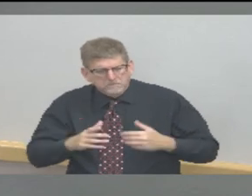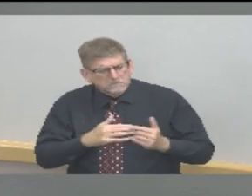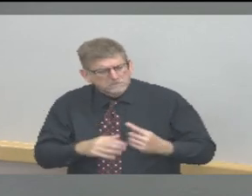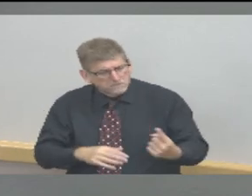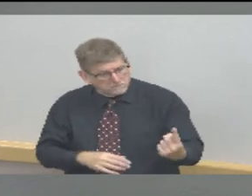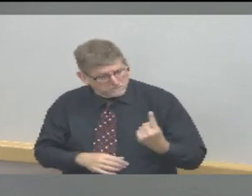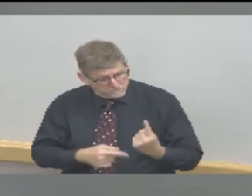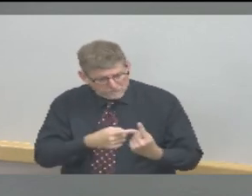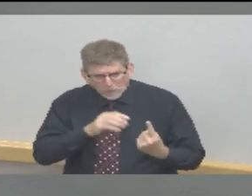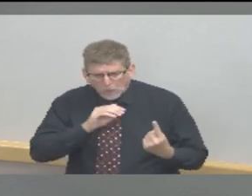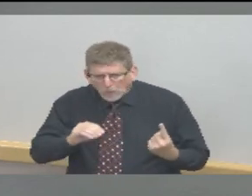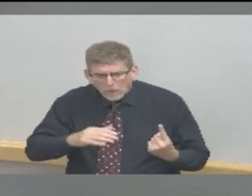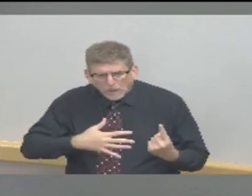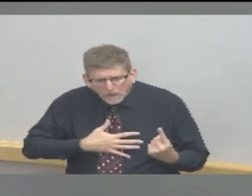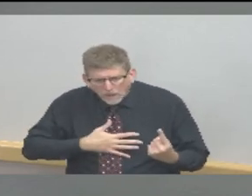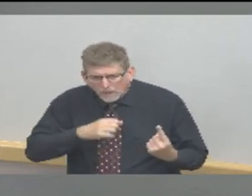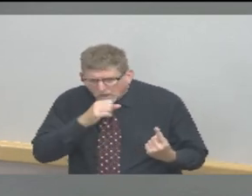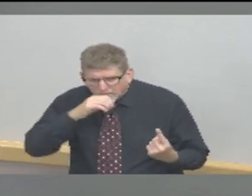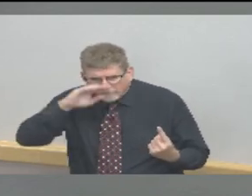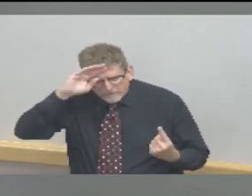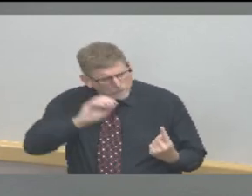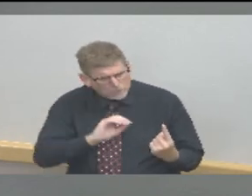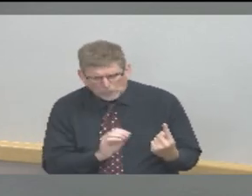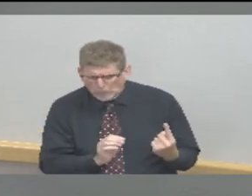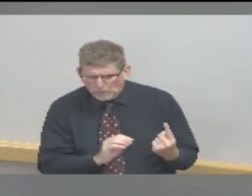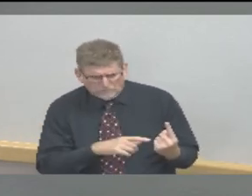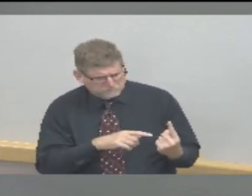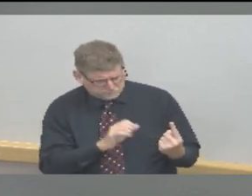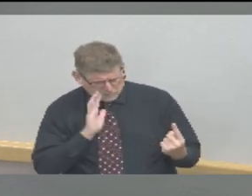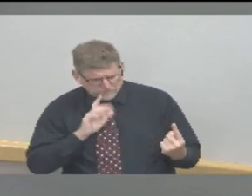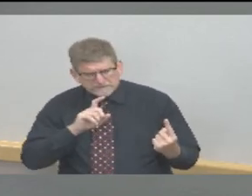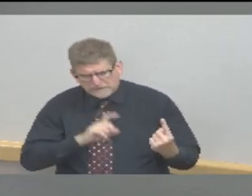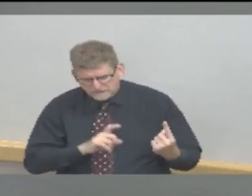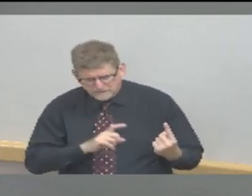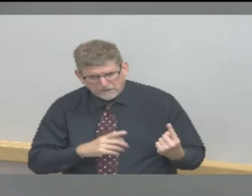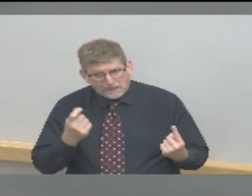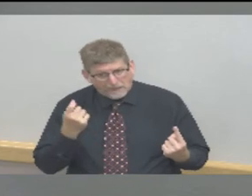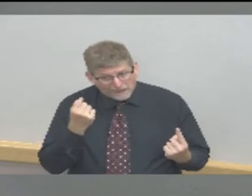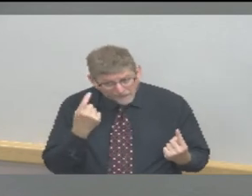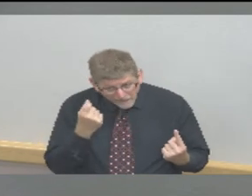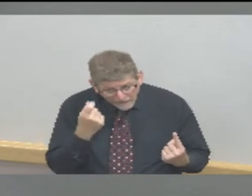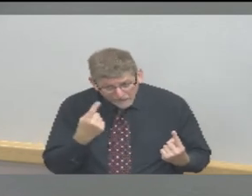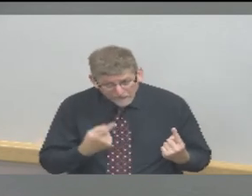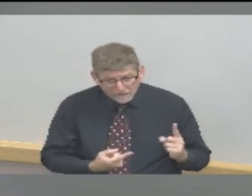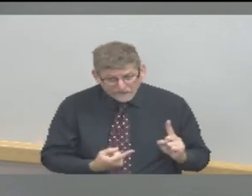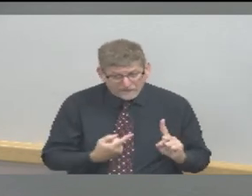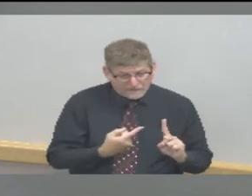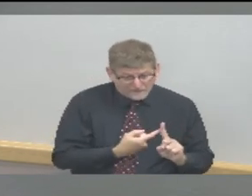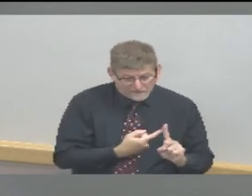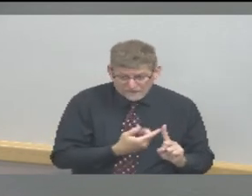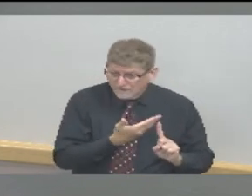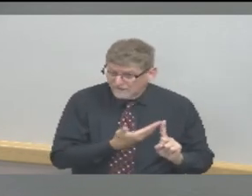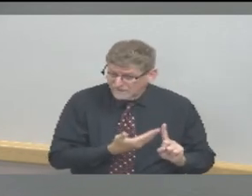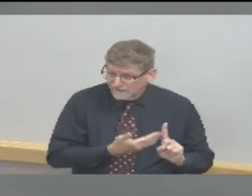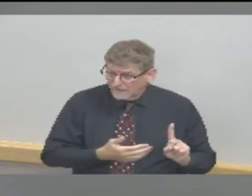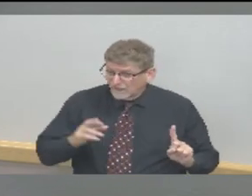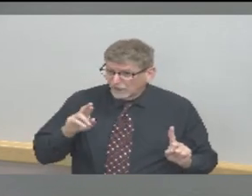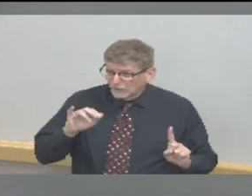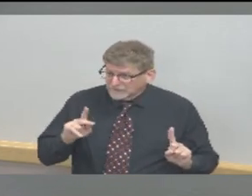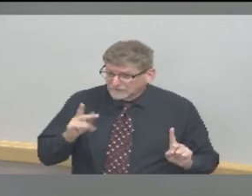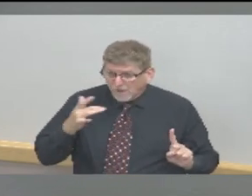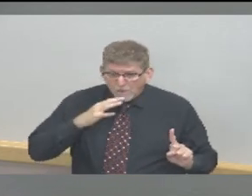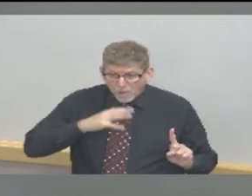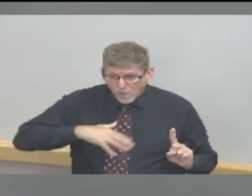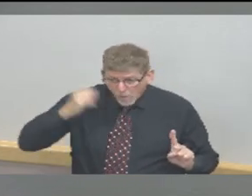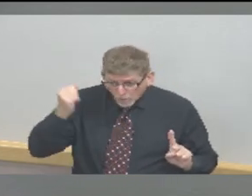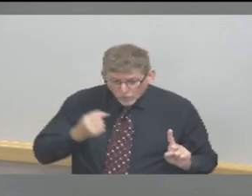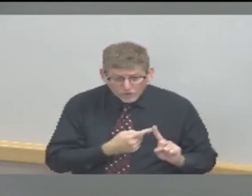are if an individual is at risk because of age being over 65. If they have diabetes, obesity, high